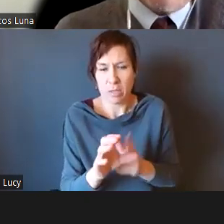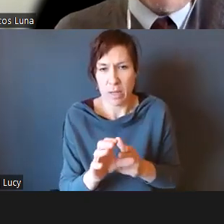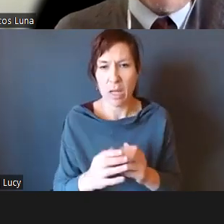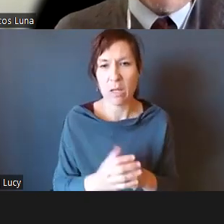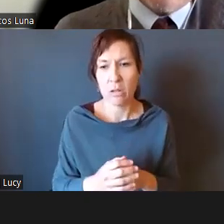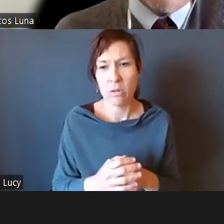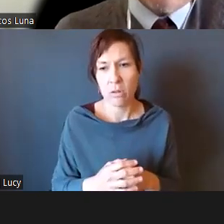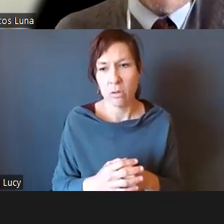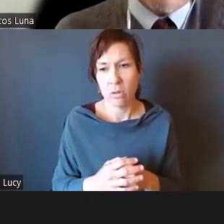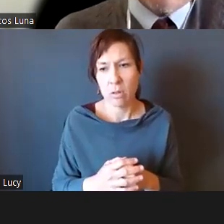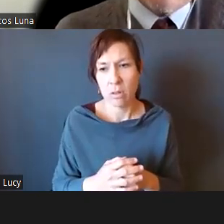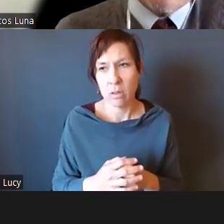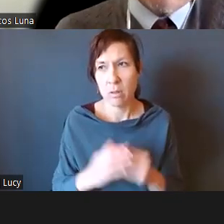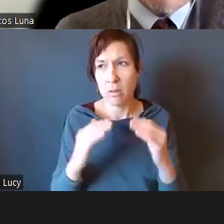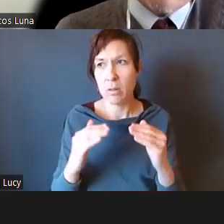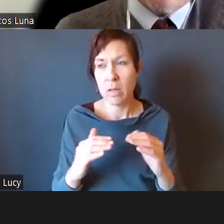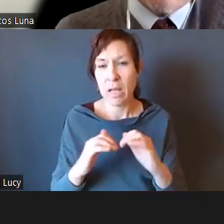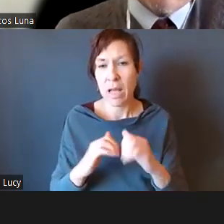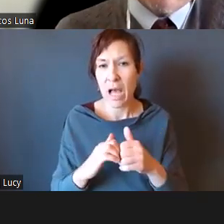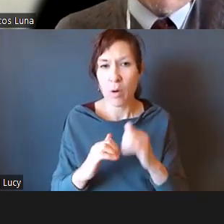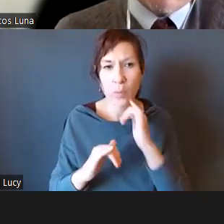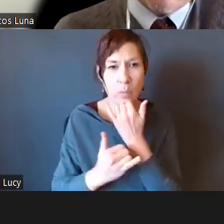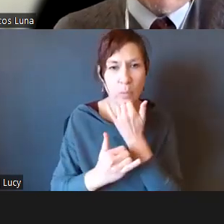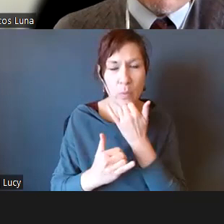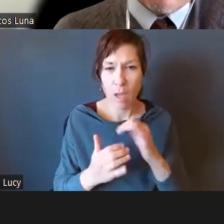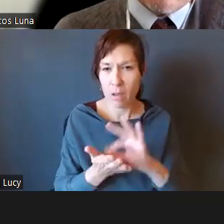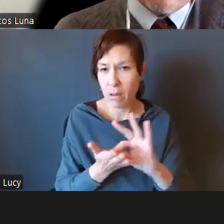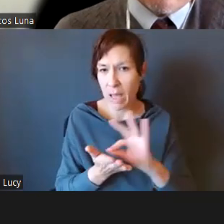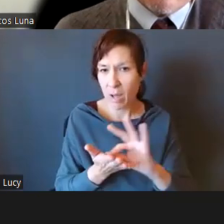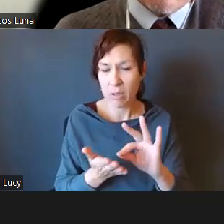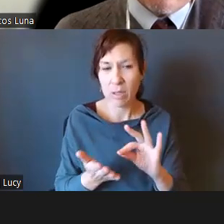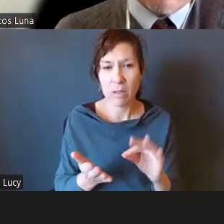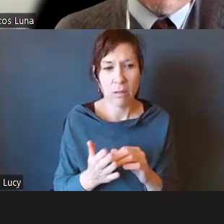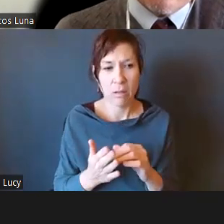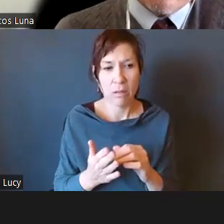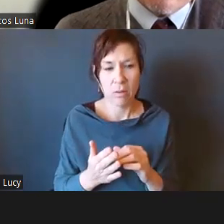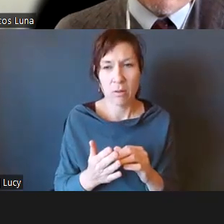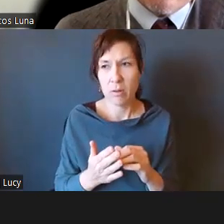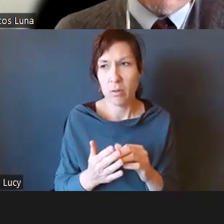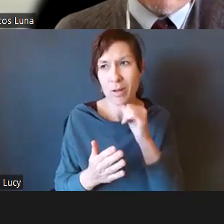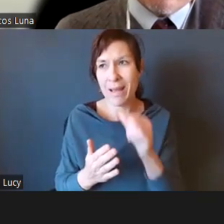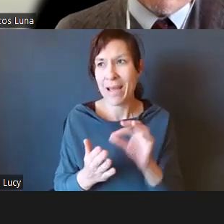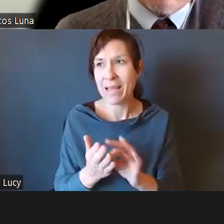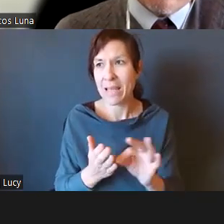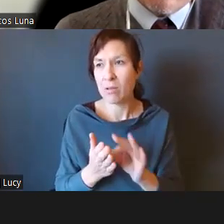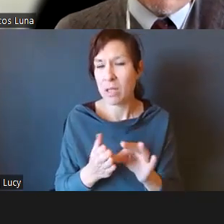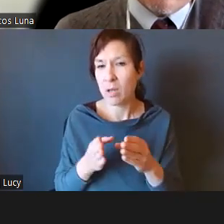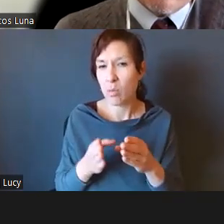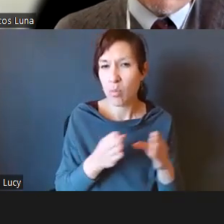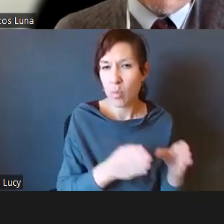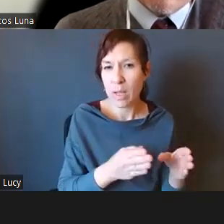How we're miscounting or not counting and ways in which we might capture. Um.